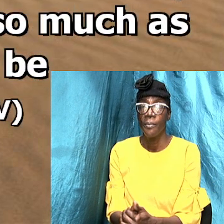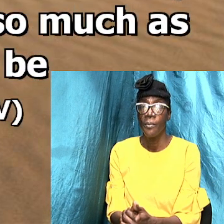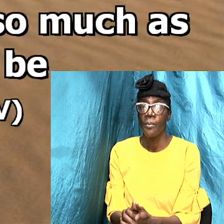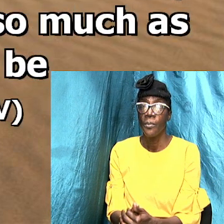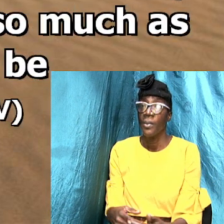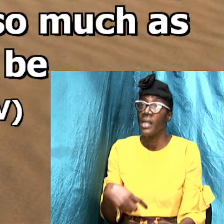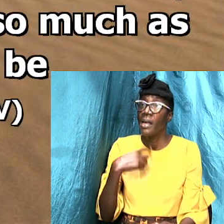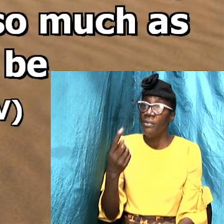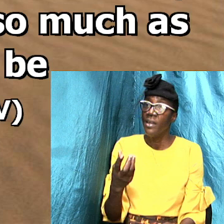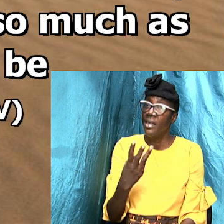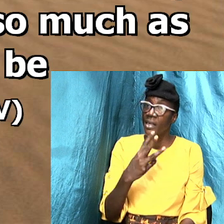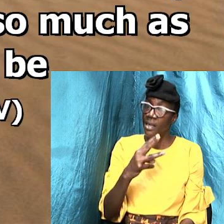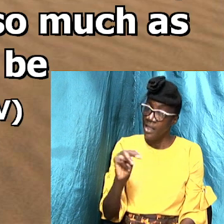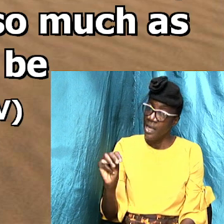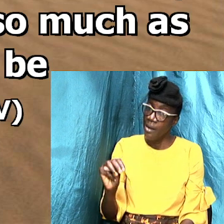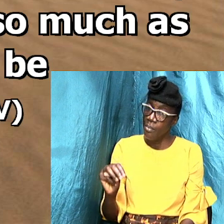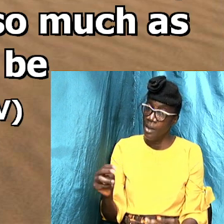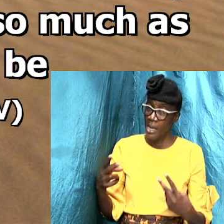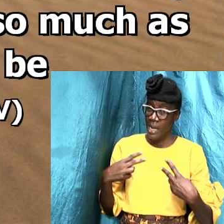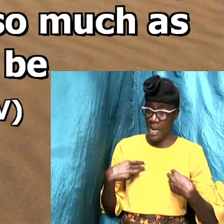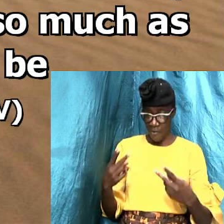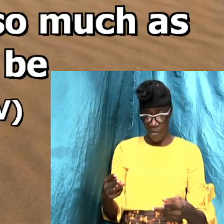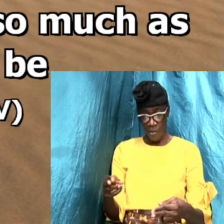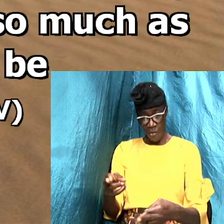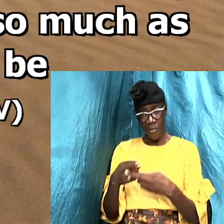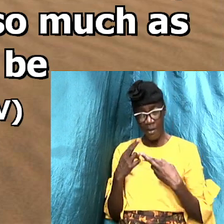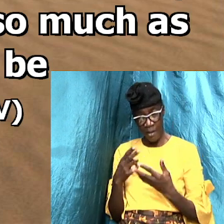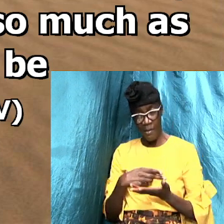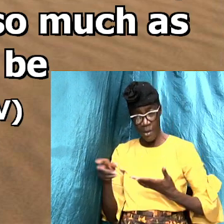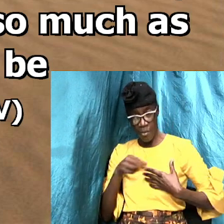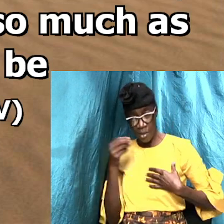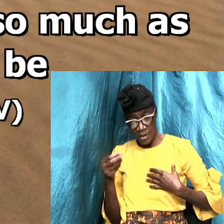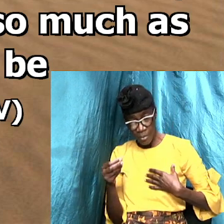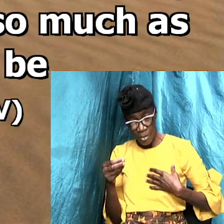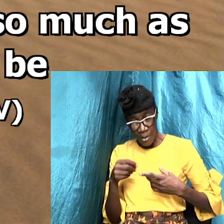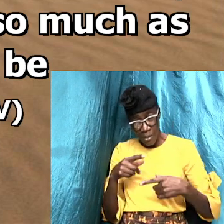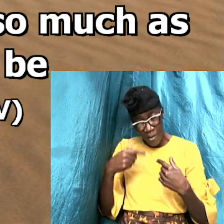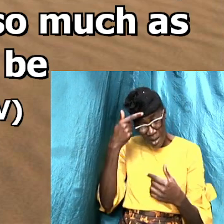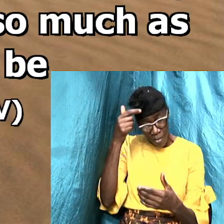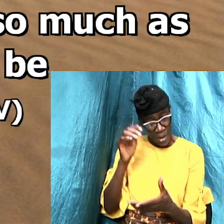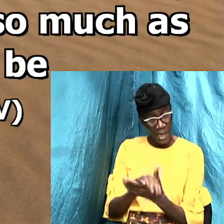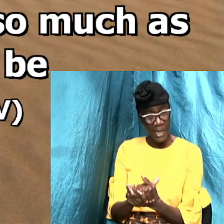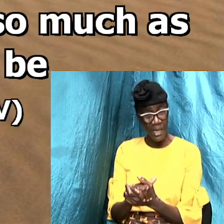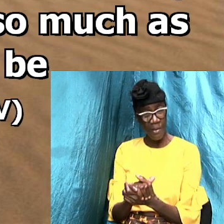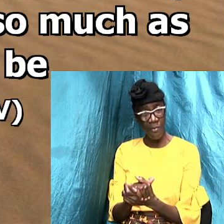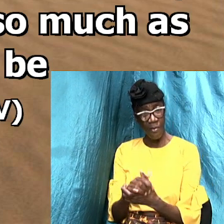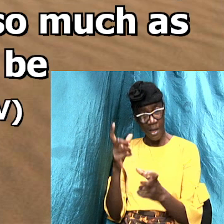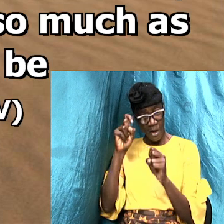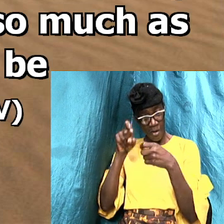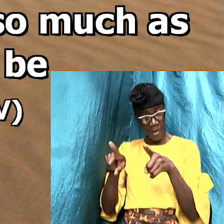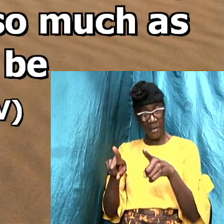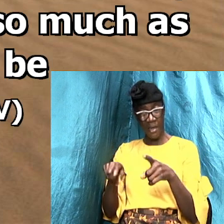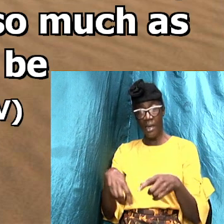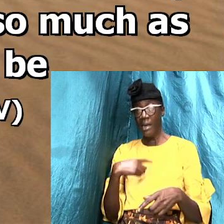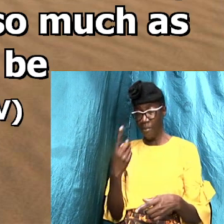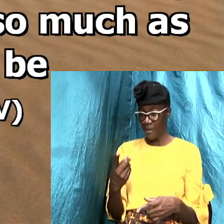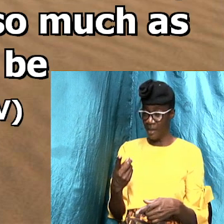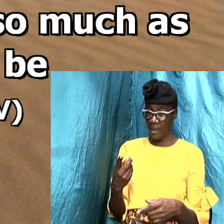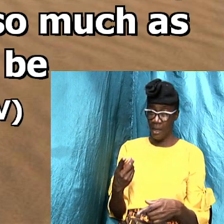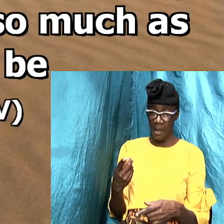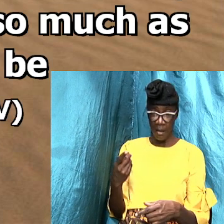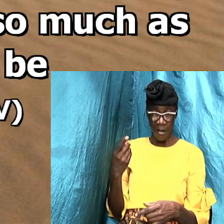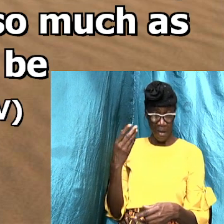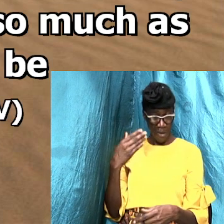he said unto them have he received the Holy Ghost since he believed and they said unto him